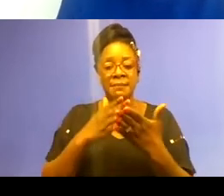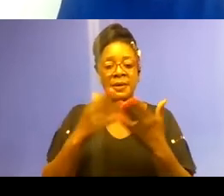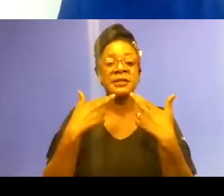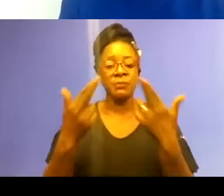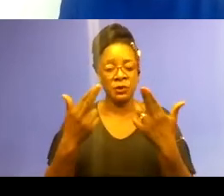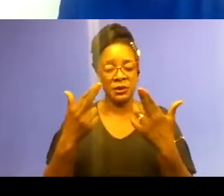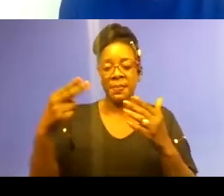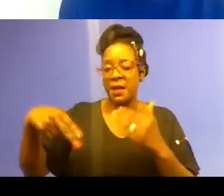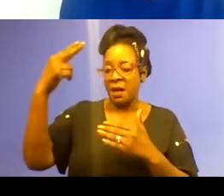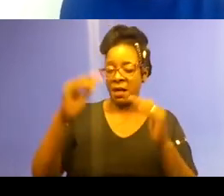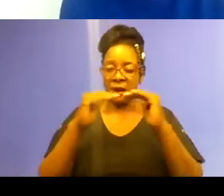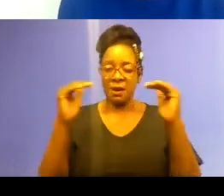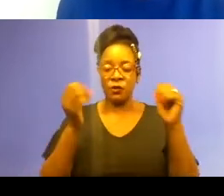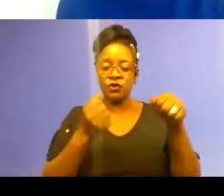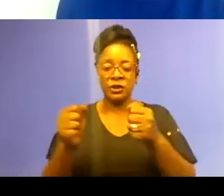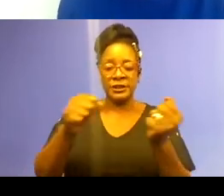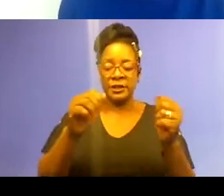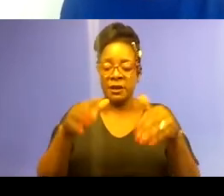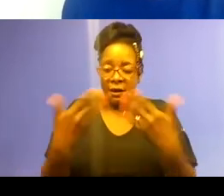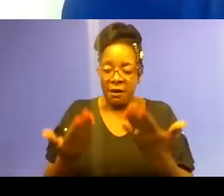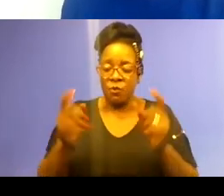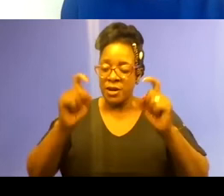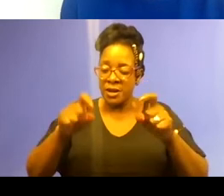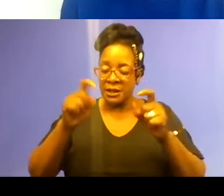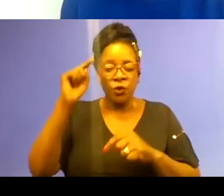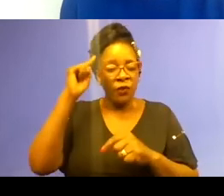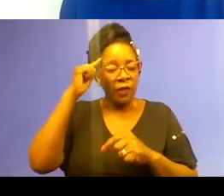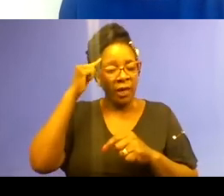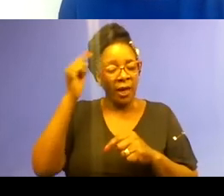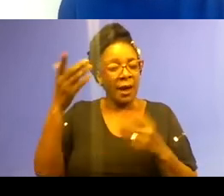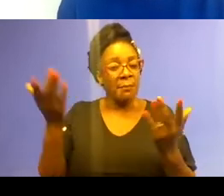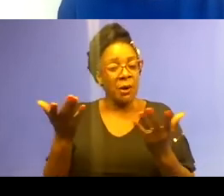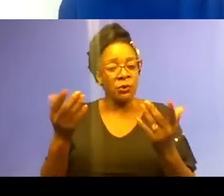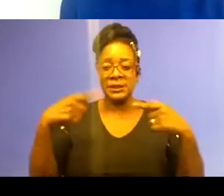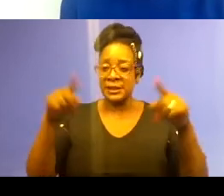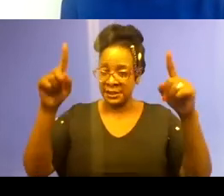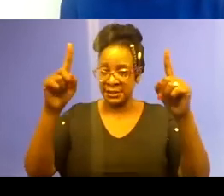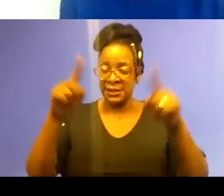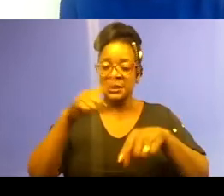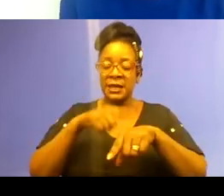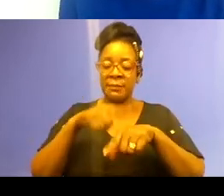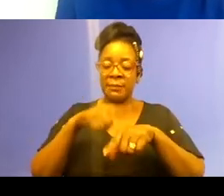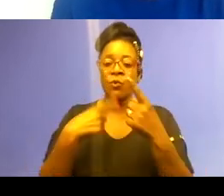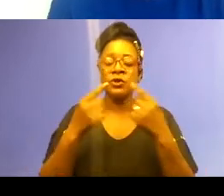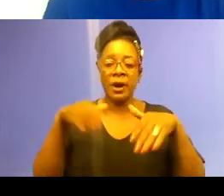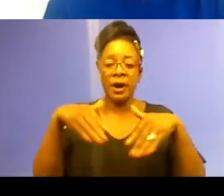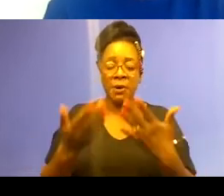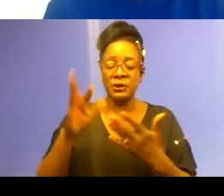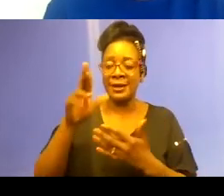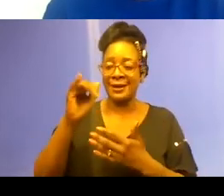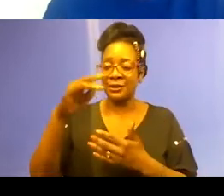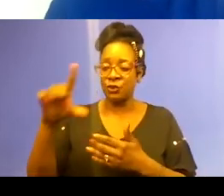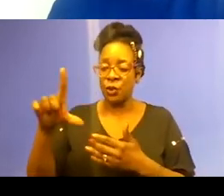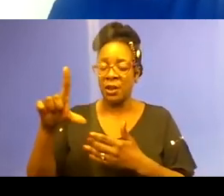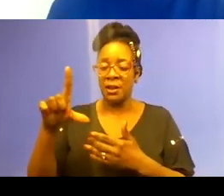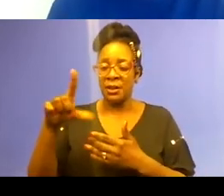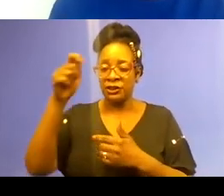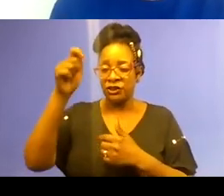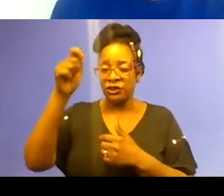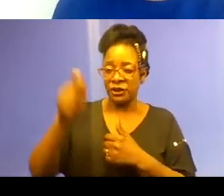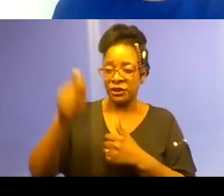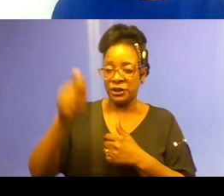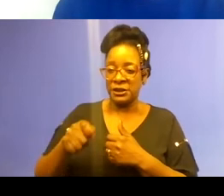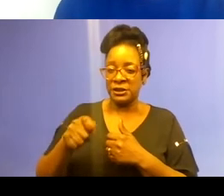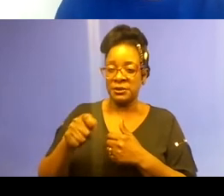we'll need to think about success when it comes to racial justice. And I'll give an example of an organization that is working to